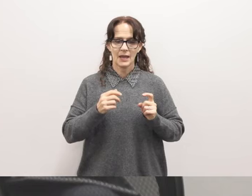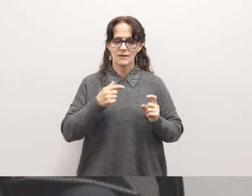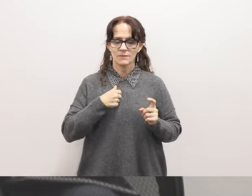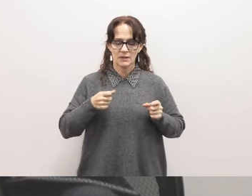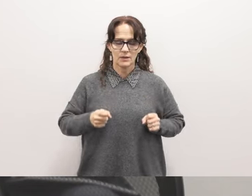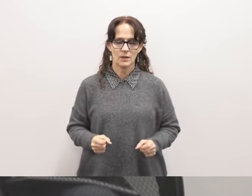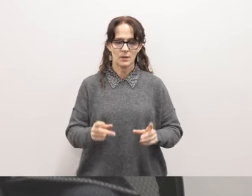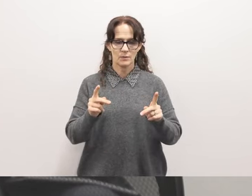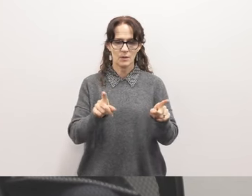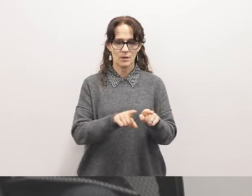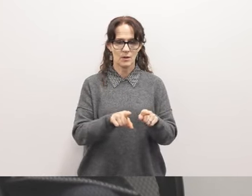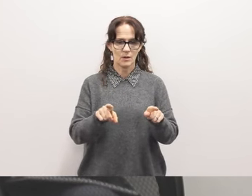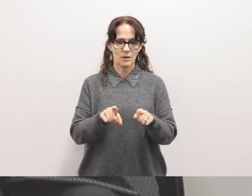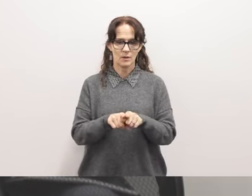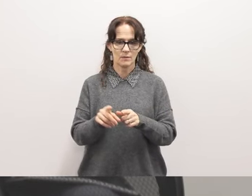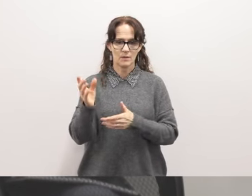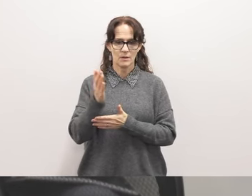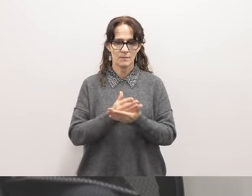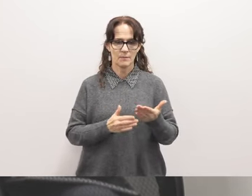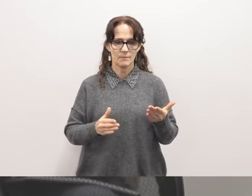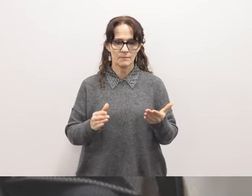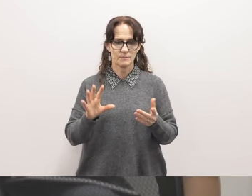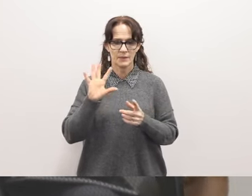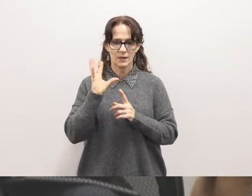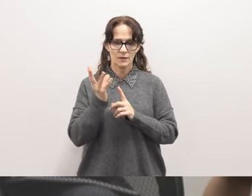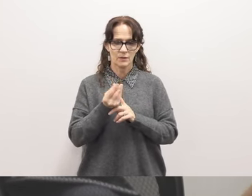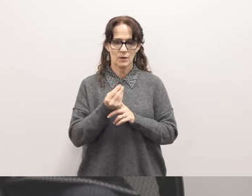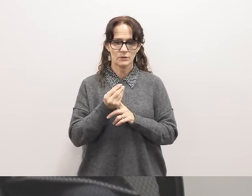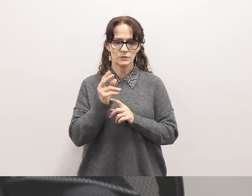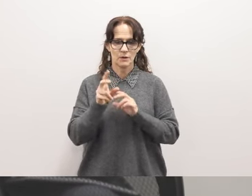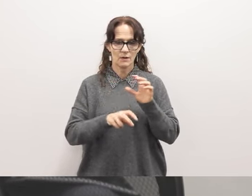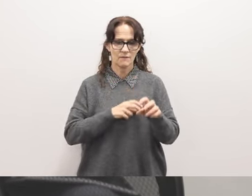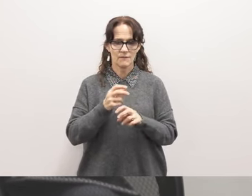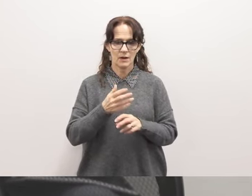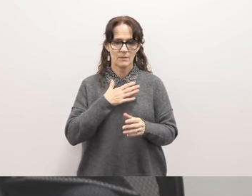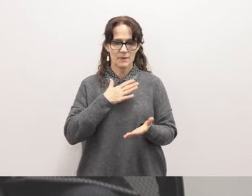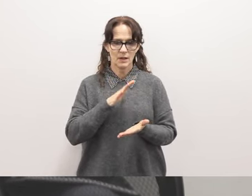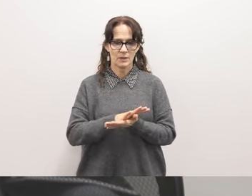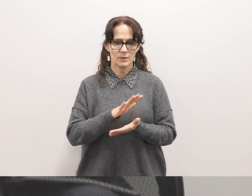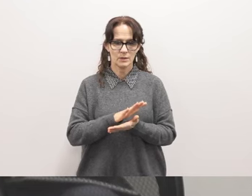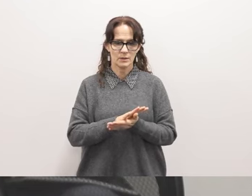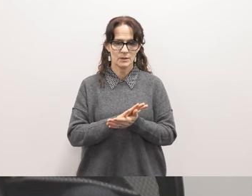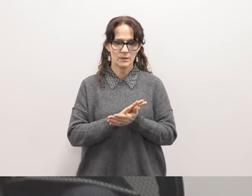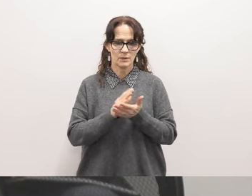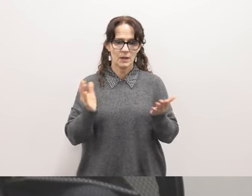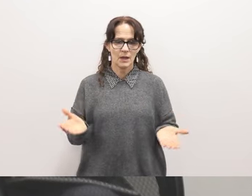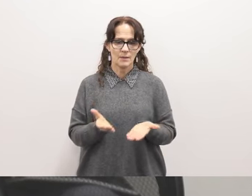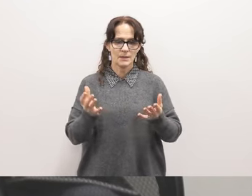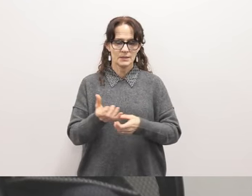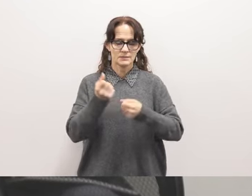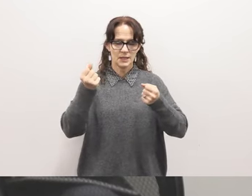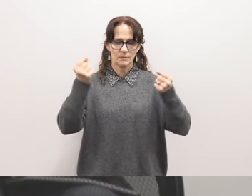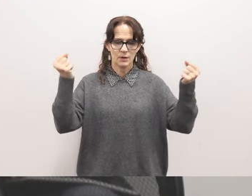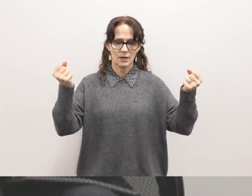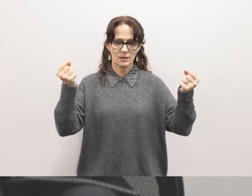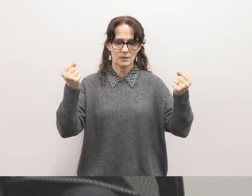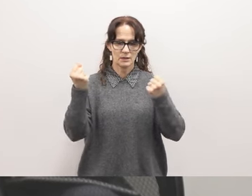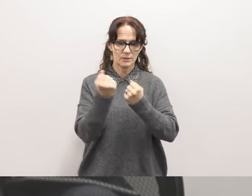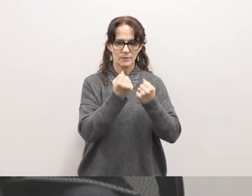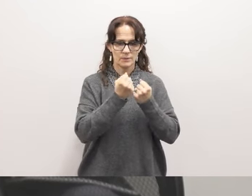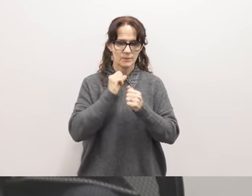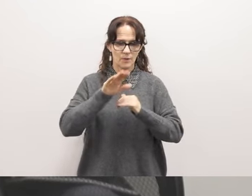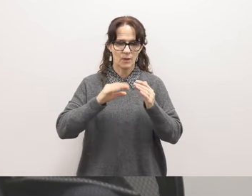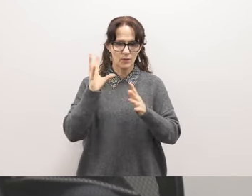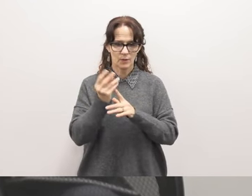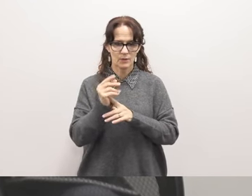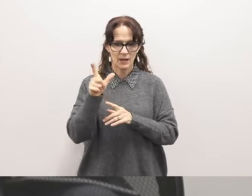to also be part of cultural fair at my school that uplifted and celebrated all the cultures at Lakewood